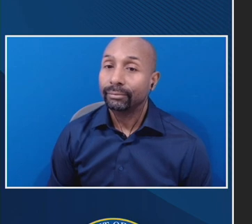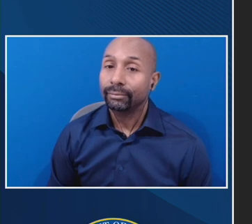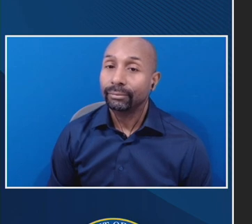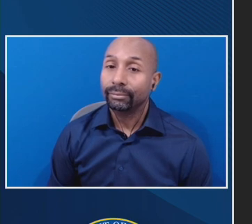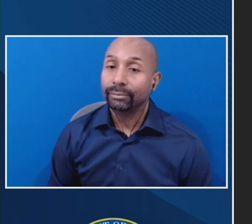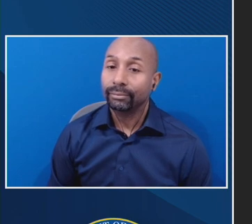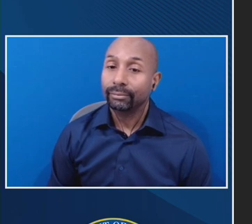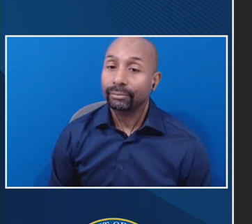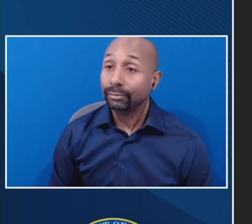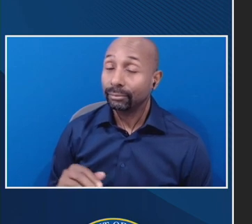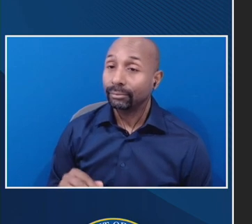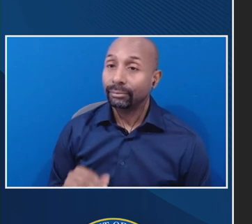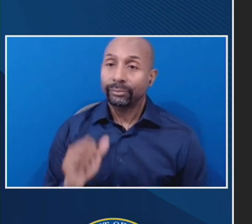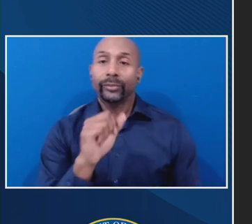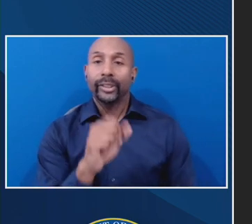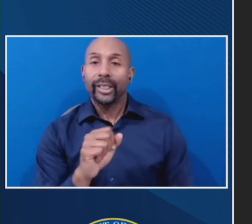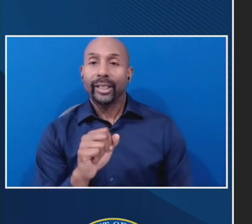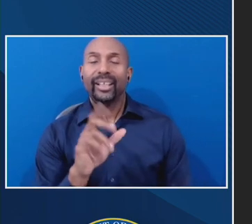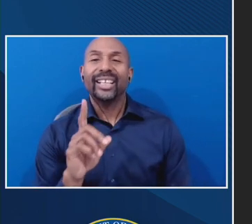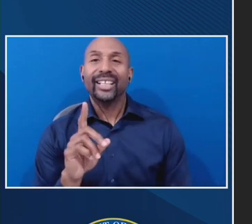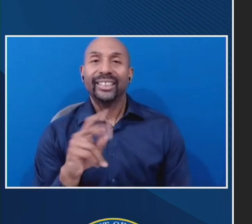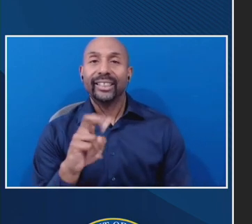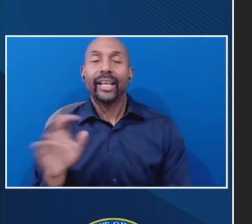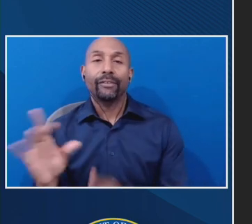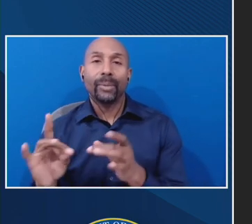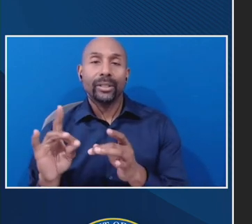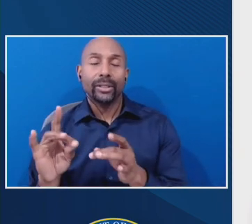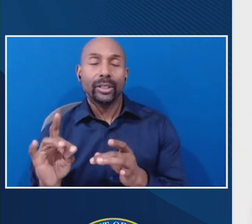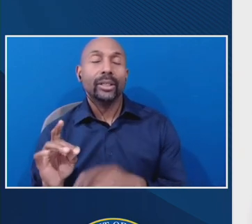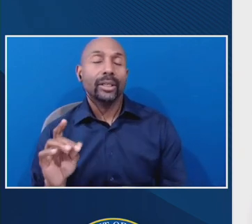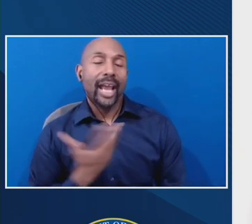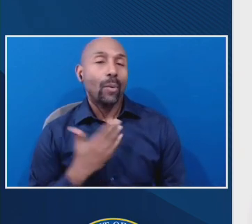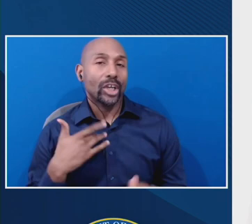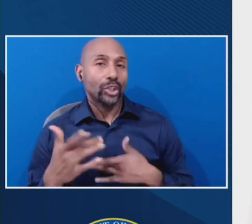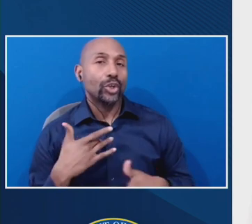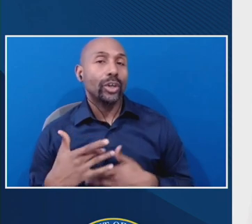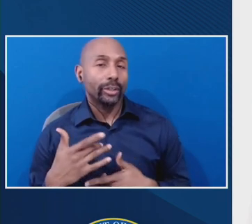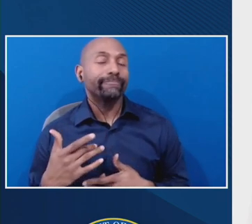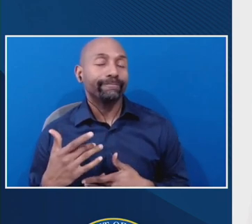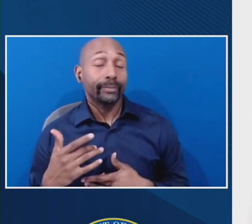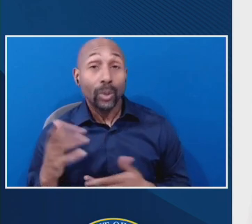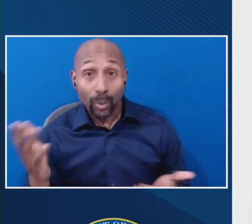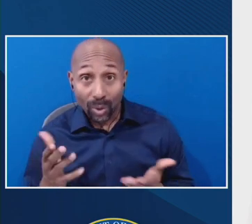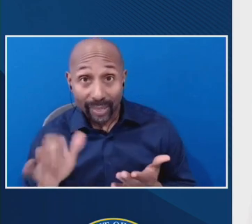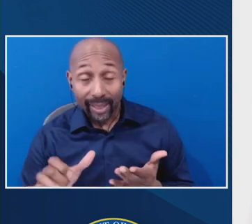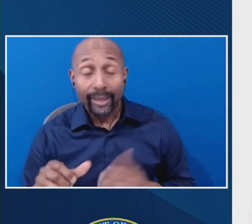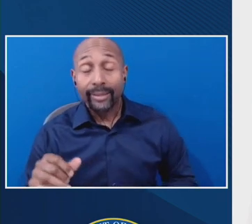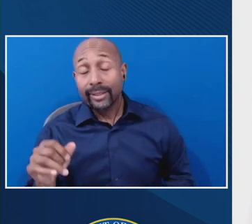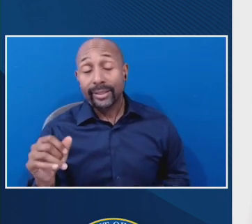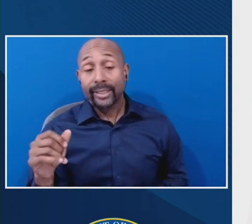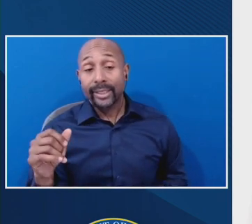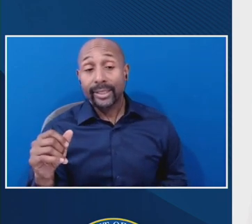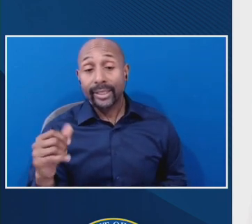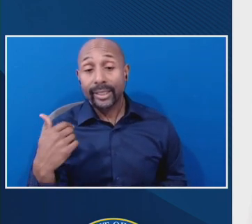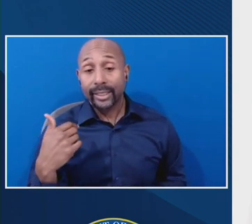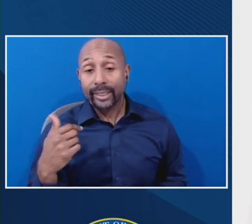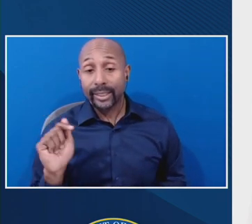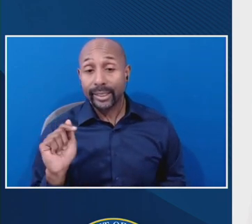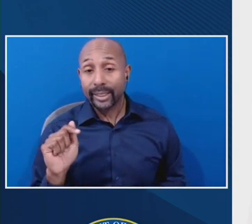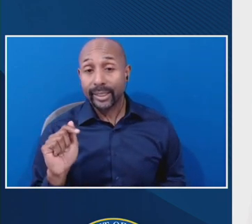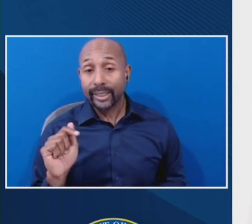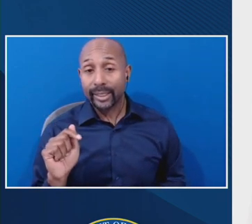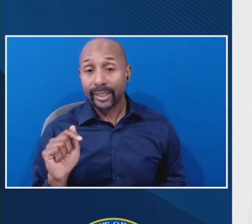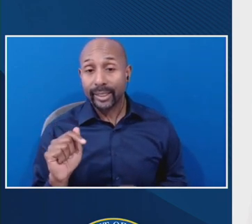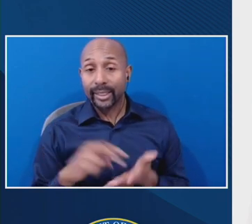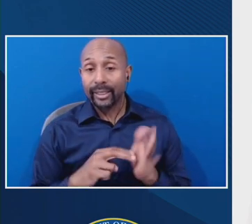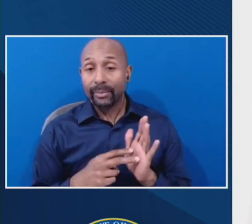Rob? Yeah. Dave, mentioned the concern that we have, which is that, um, this, um, would mean that students could